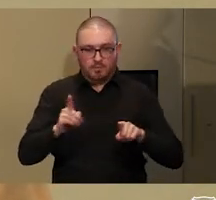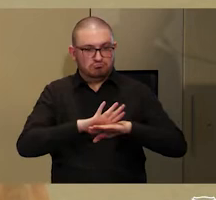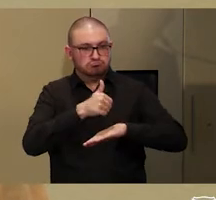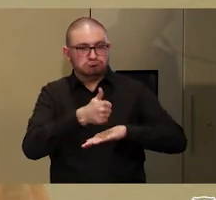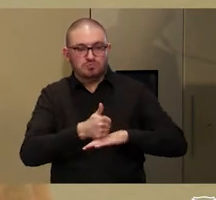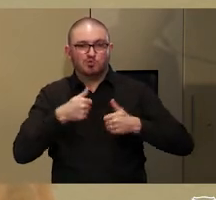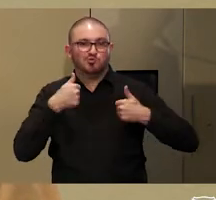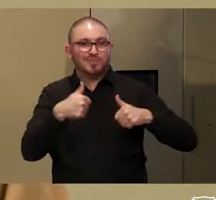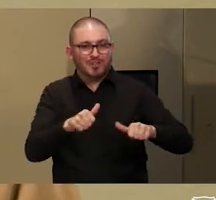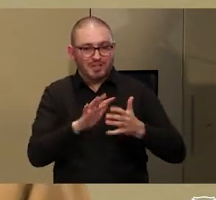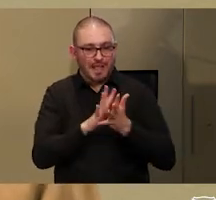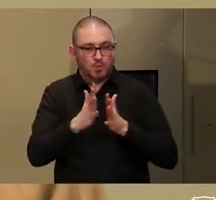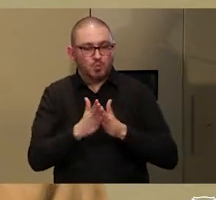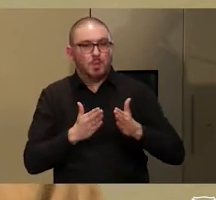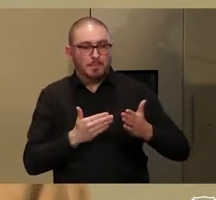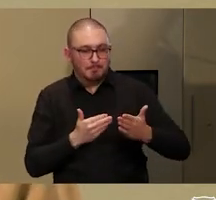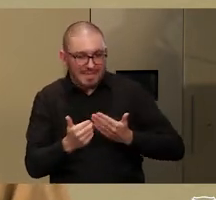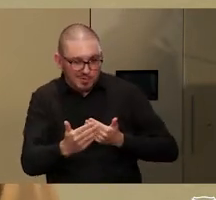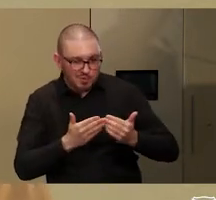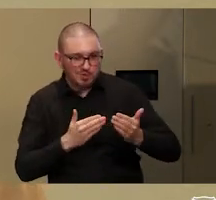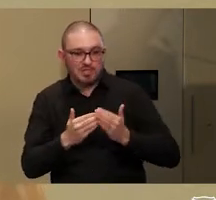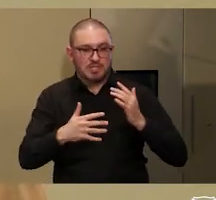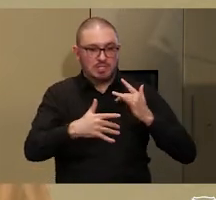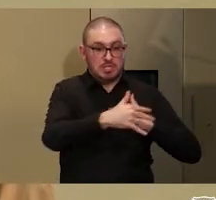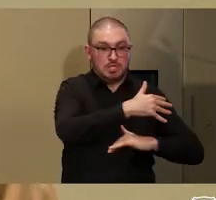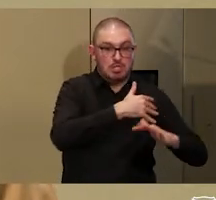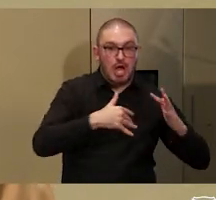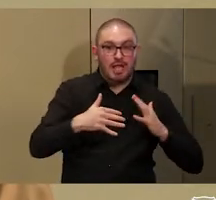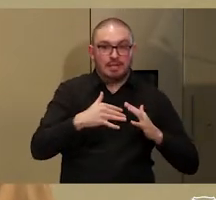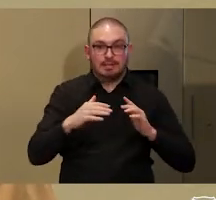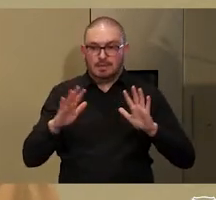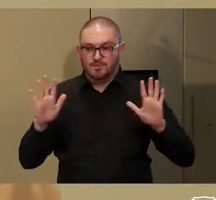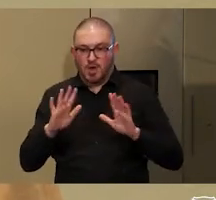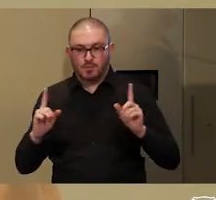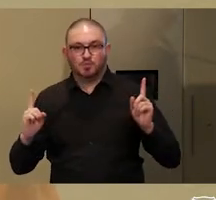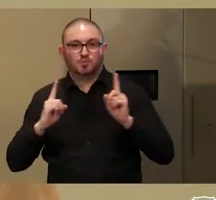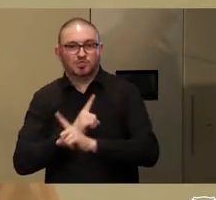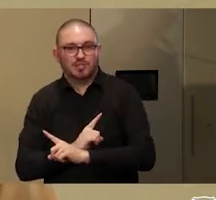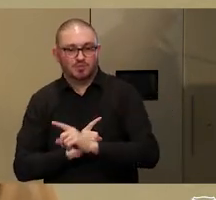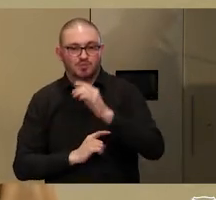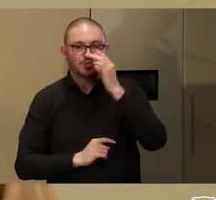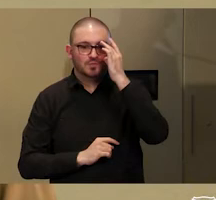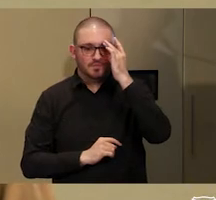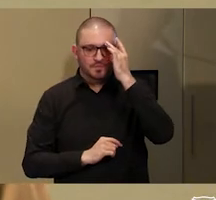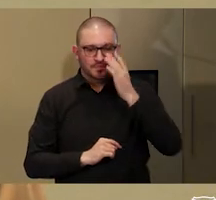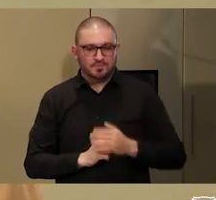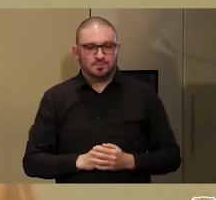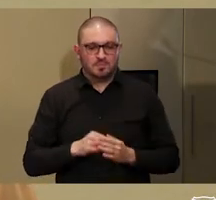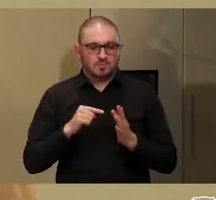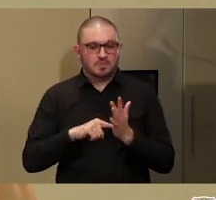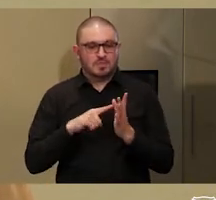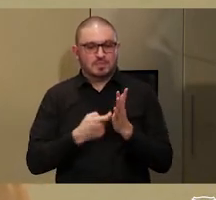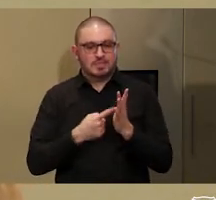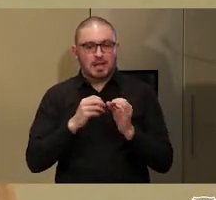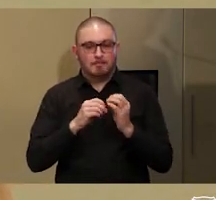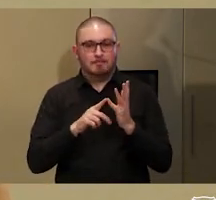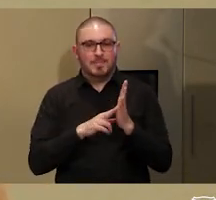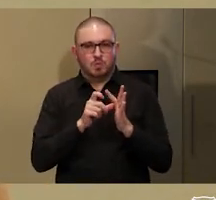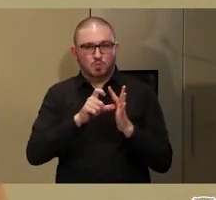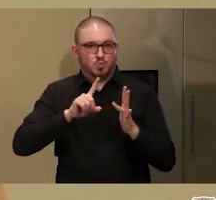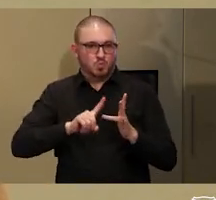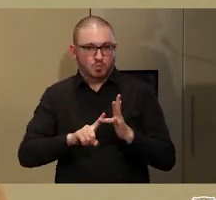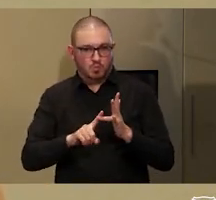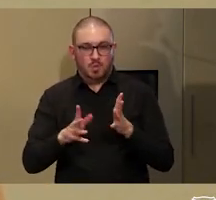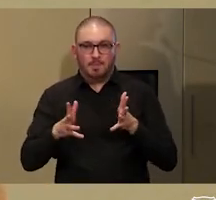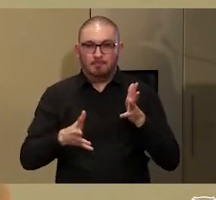societal, cultural and environmental changes. So Tarabandu sets prohibitions on matters